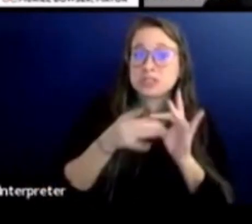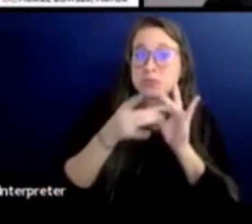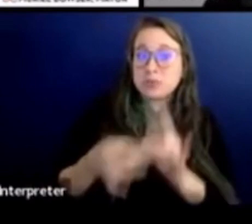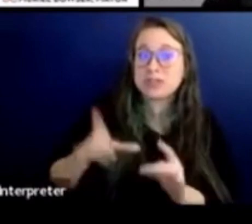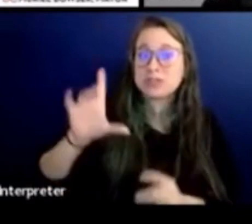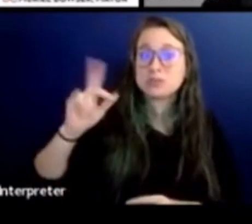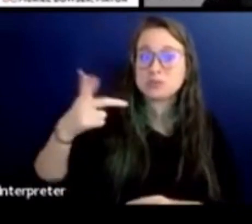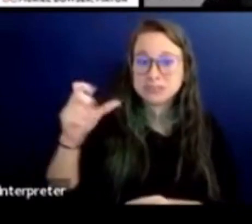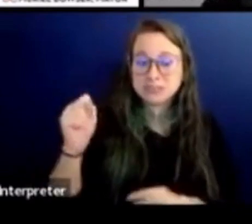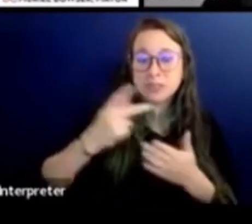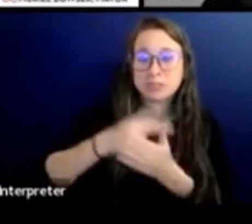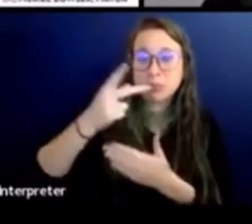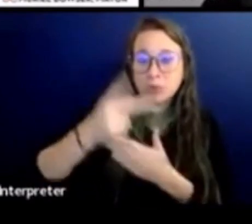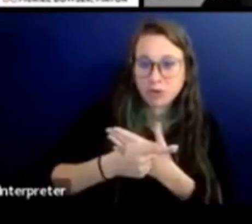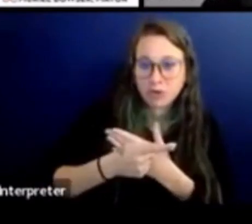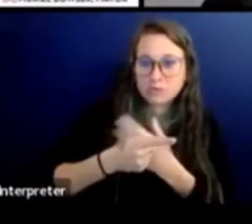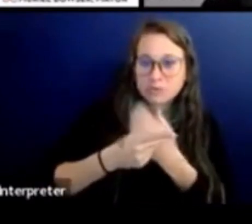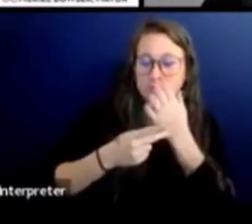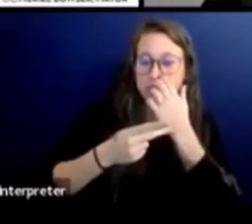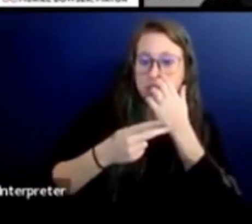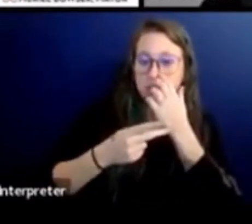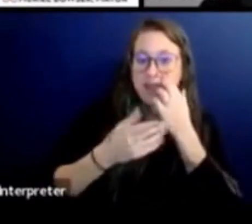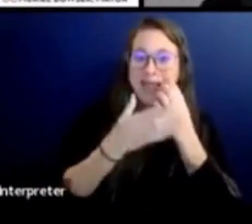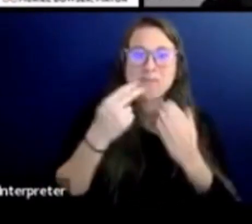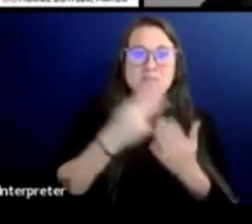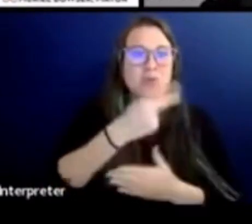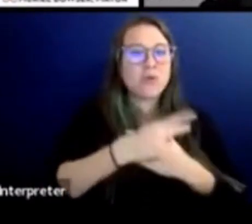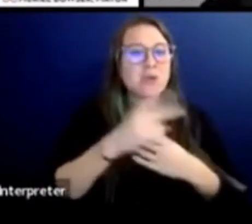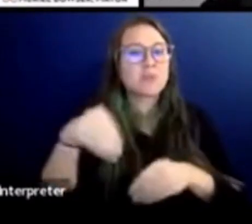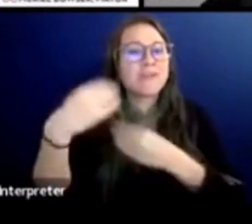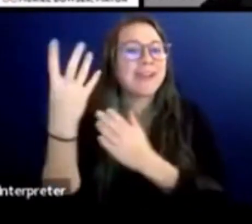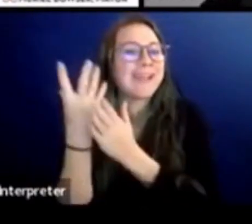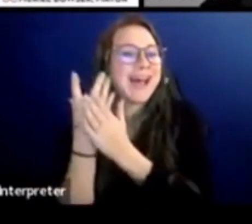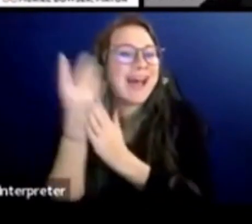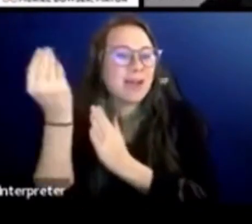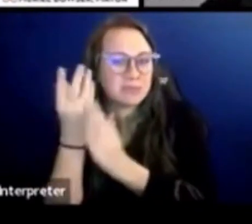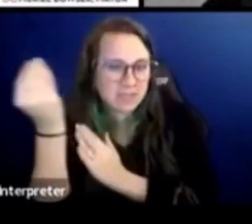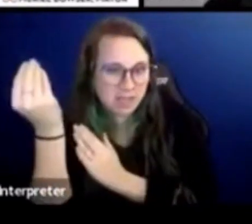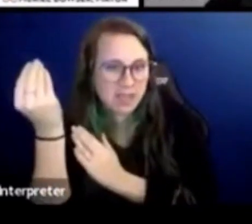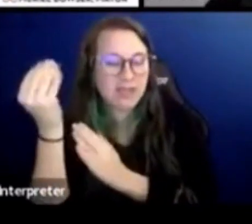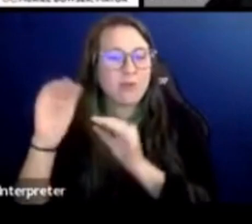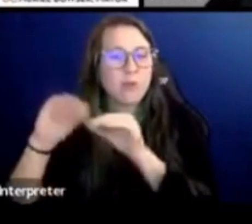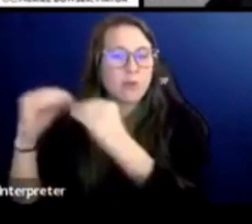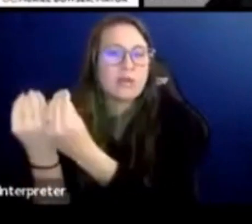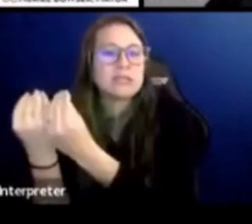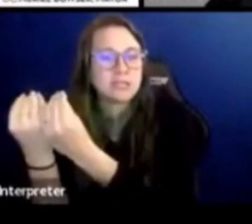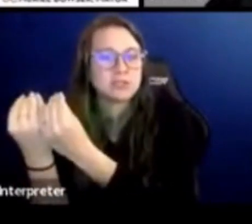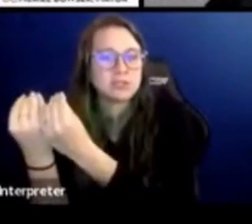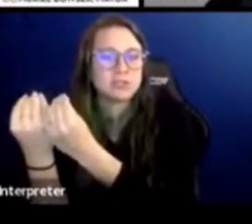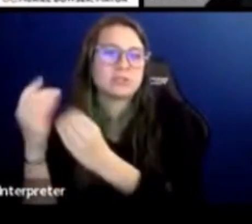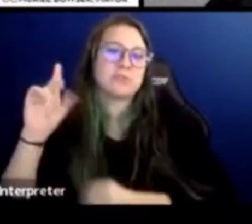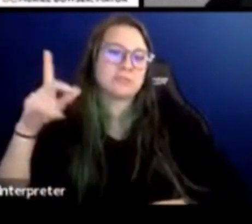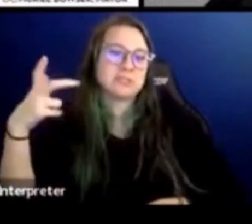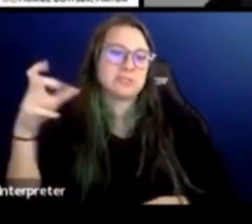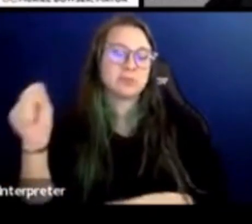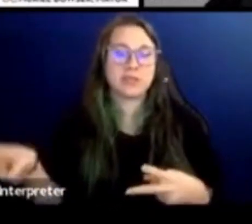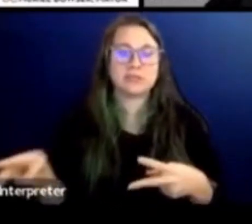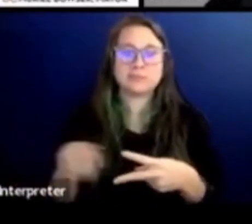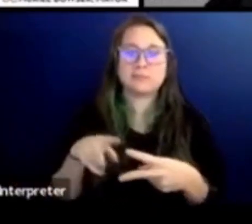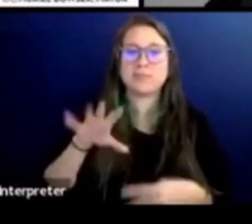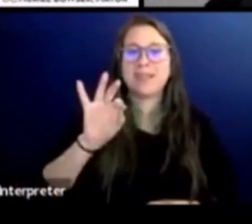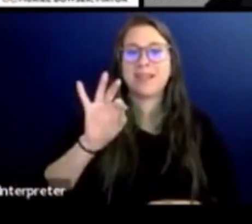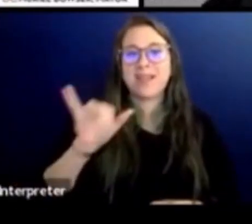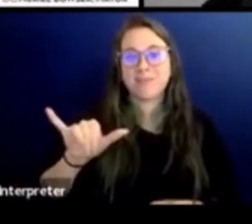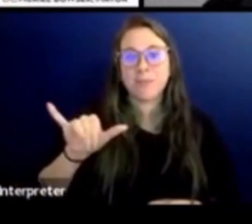programs and programs provided outside by outside organizations of DCPS. The FY21